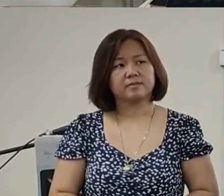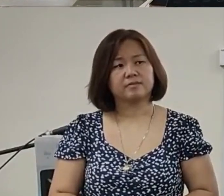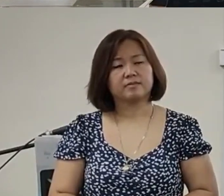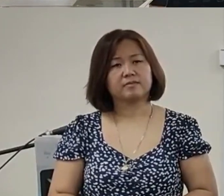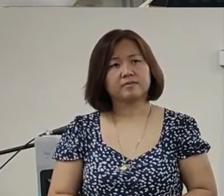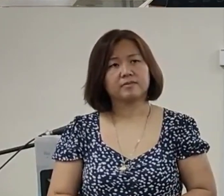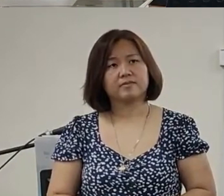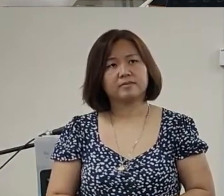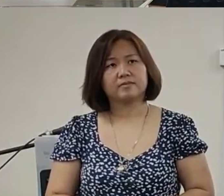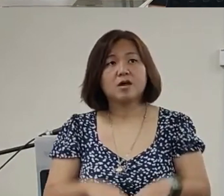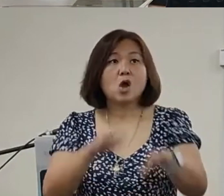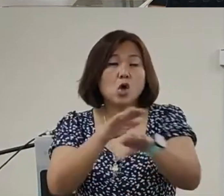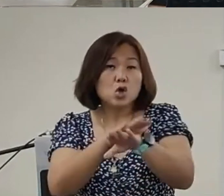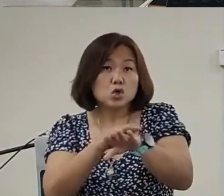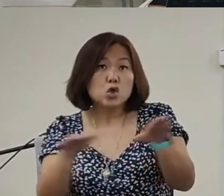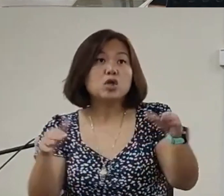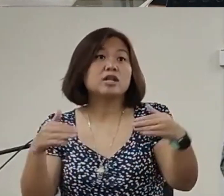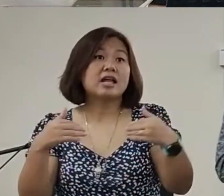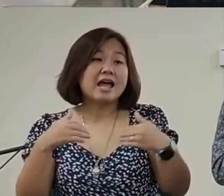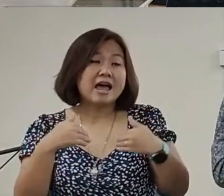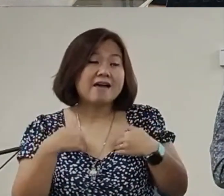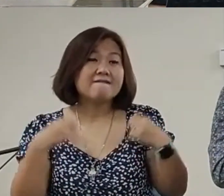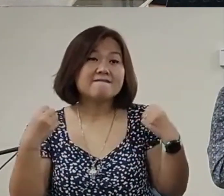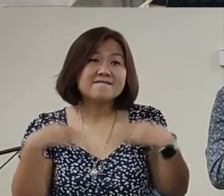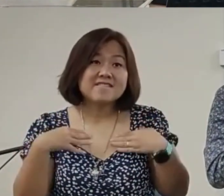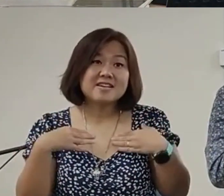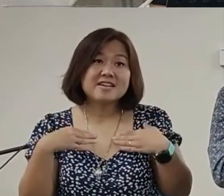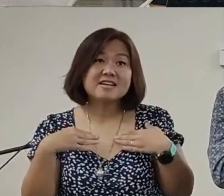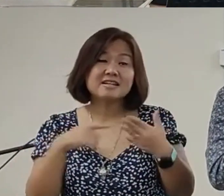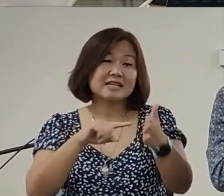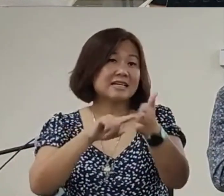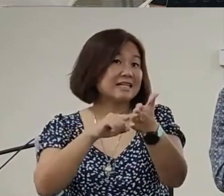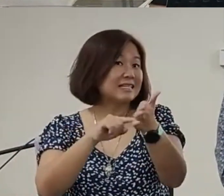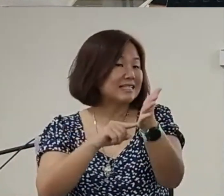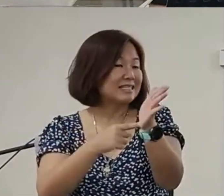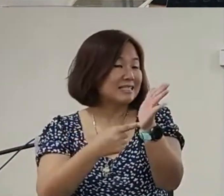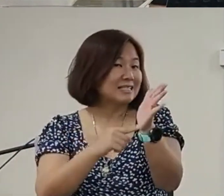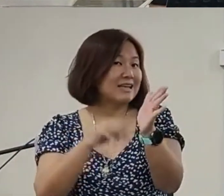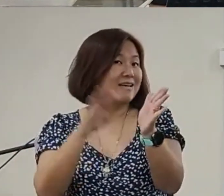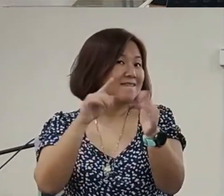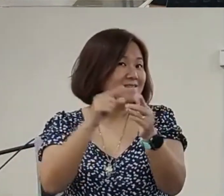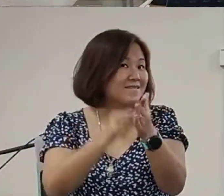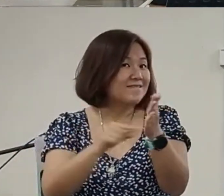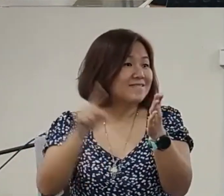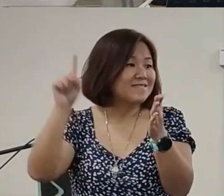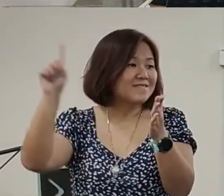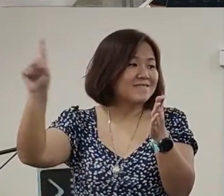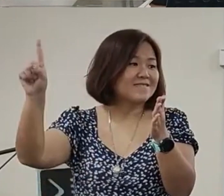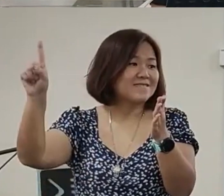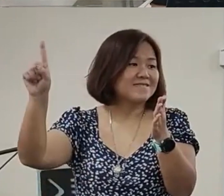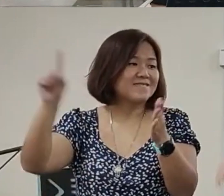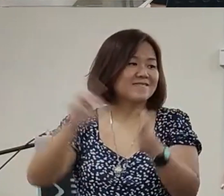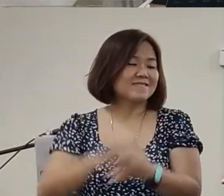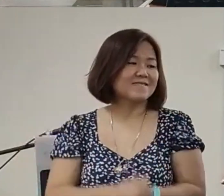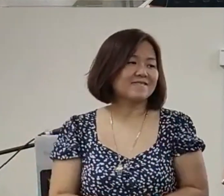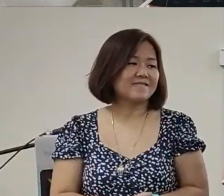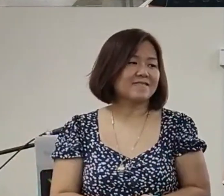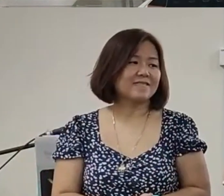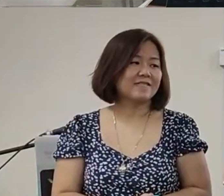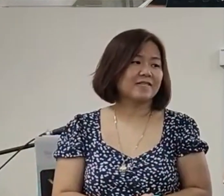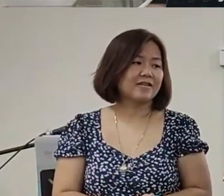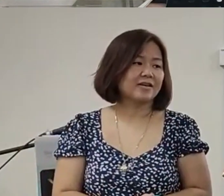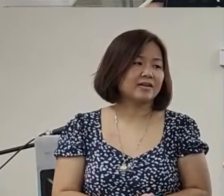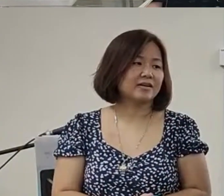Do not have fearBegins with verse 1Let's see what the verse 1 has to sayIt begins with a bang